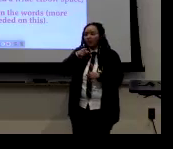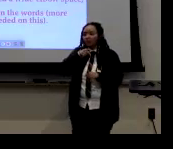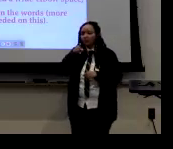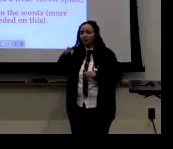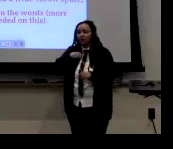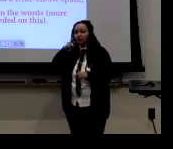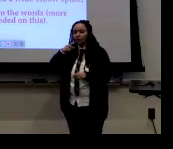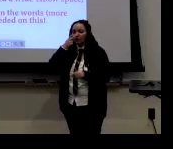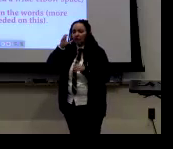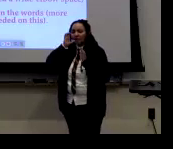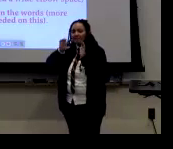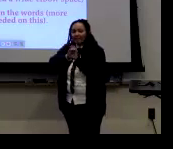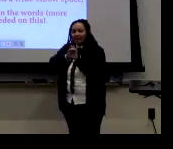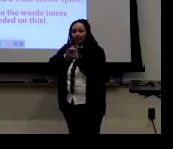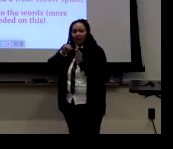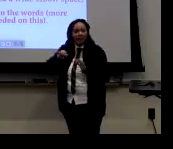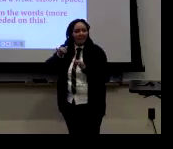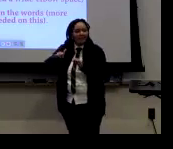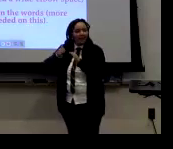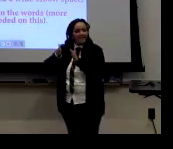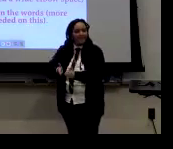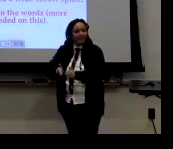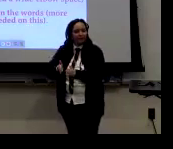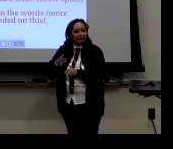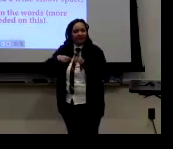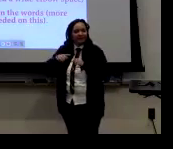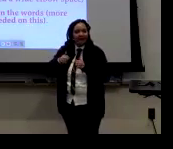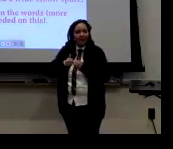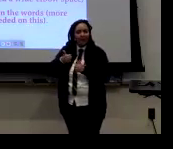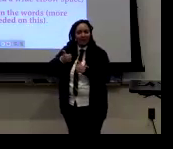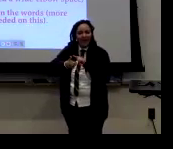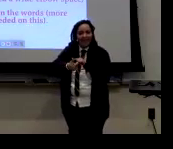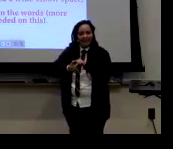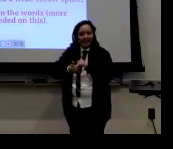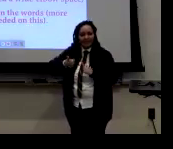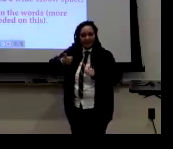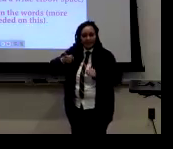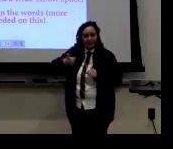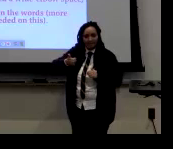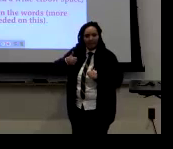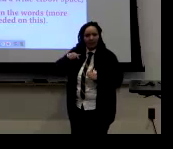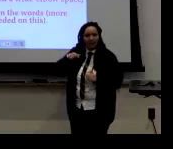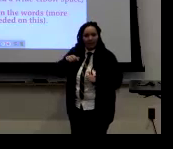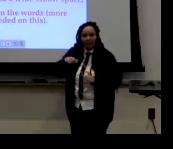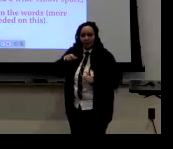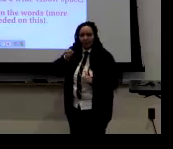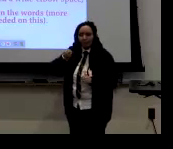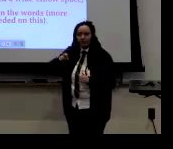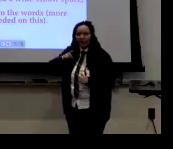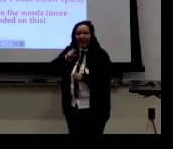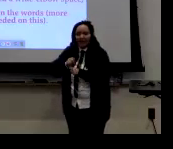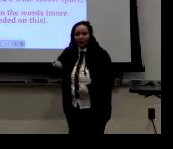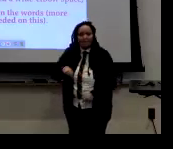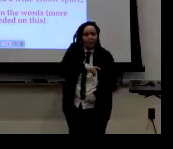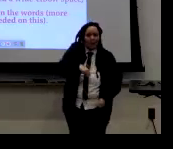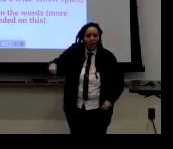space. Their elbow should be down. And so if you can see that, that picture of the purple signing, the, the, the picture of the person with their